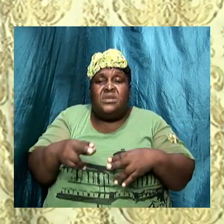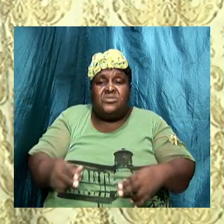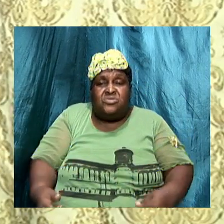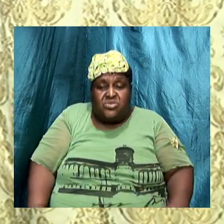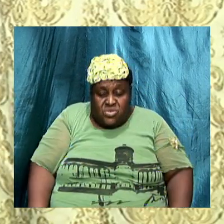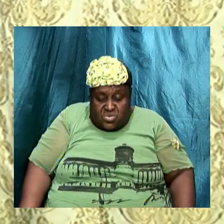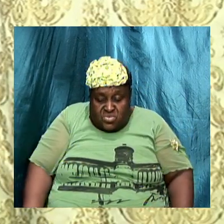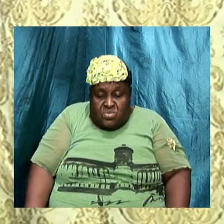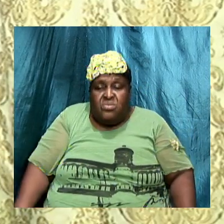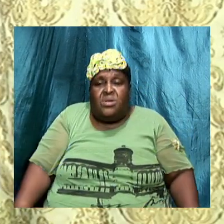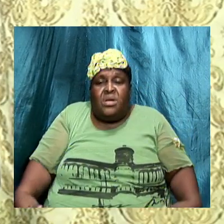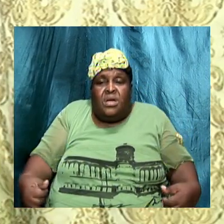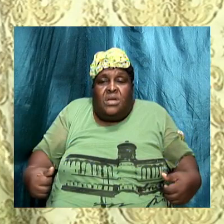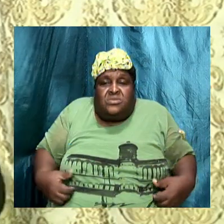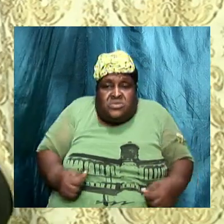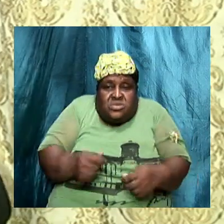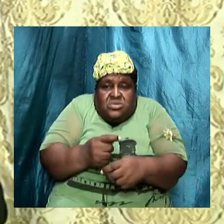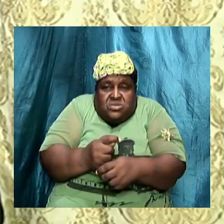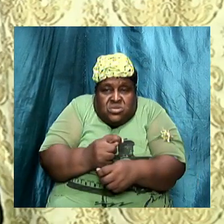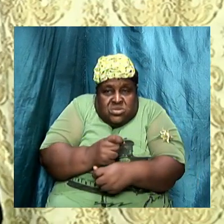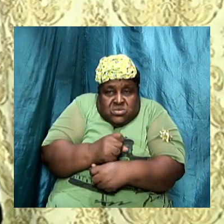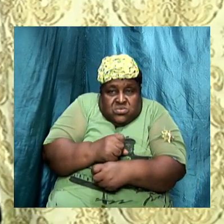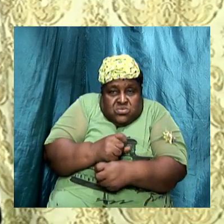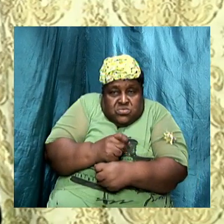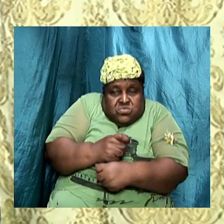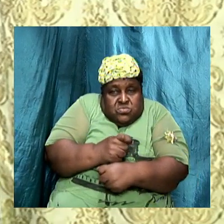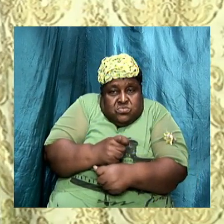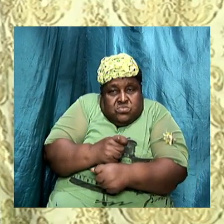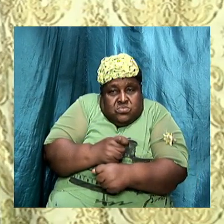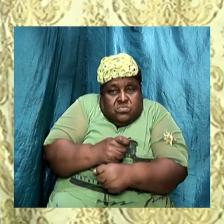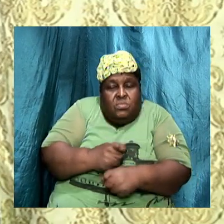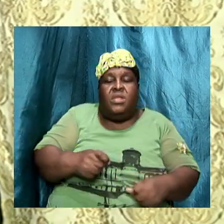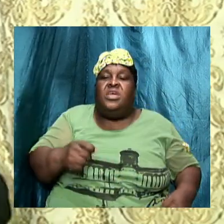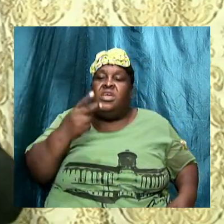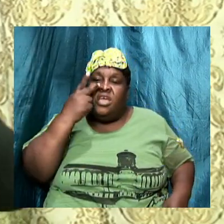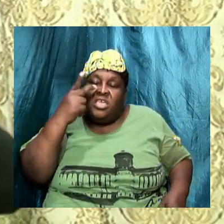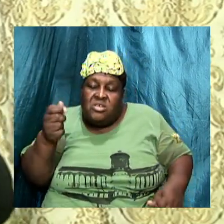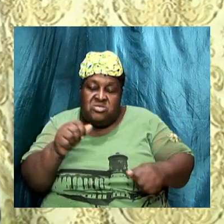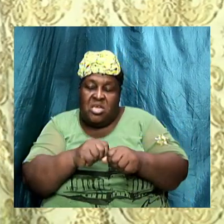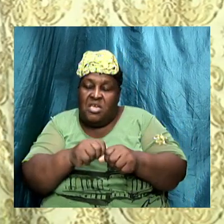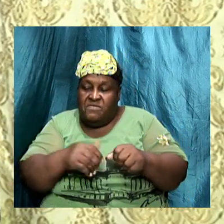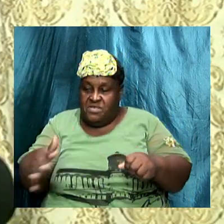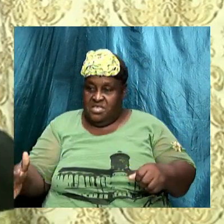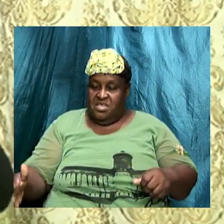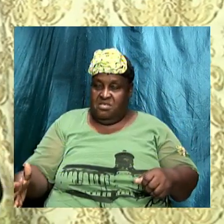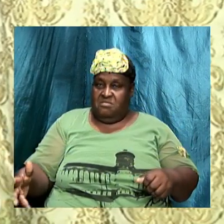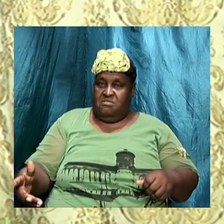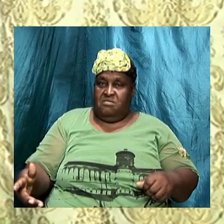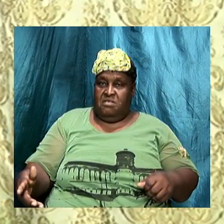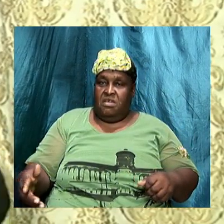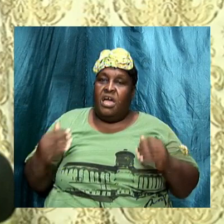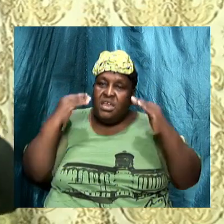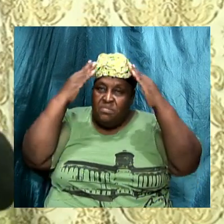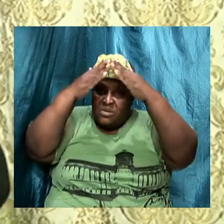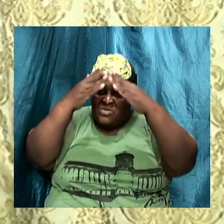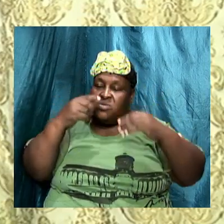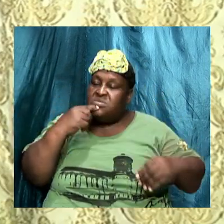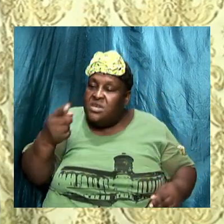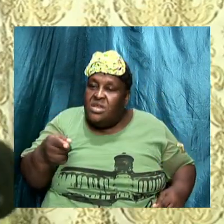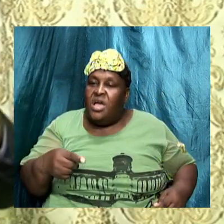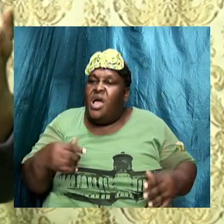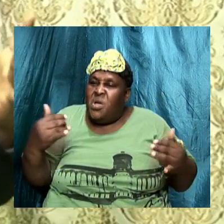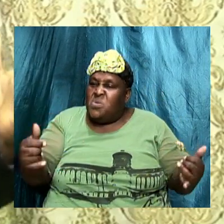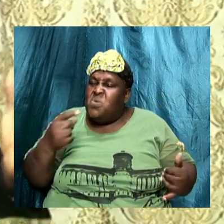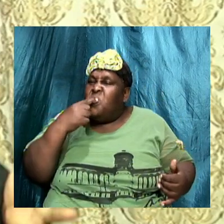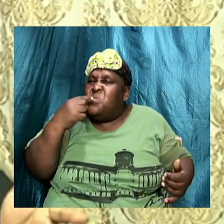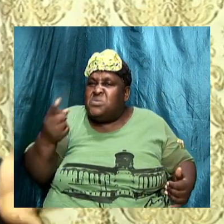you up and that you can see everything amen you can see everything and the bishop tell you that and you know saying